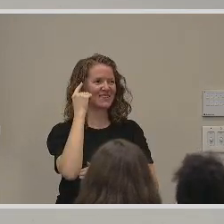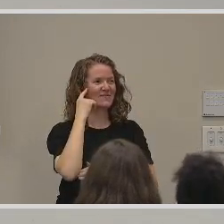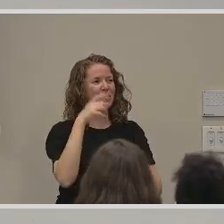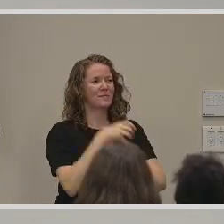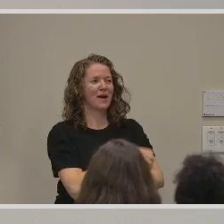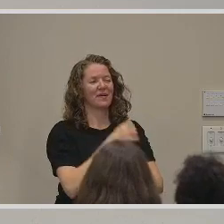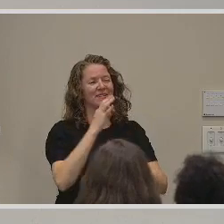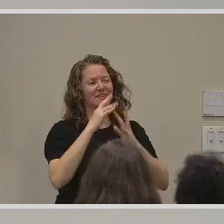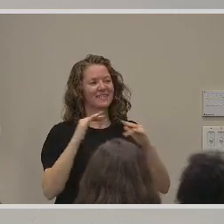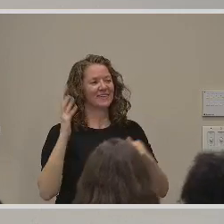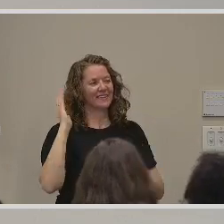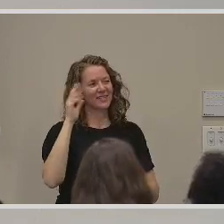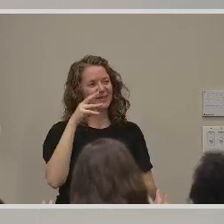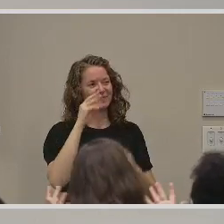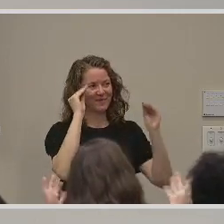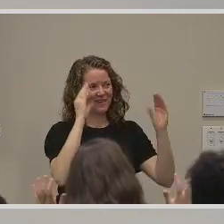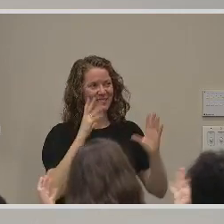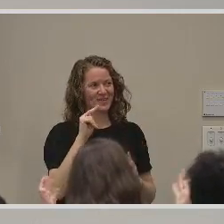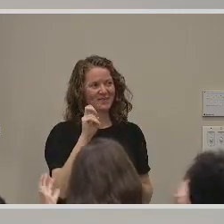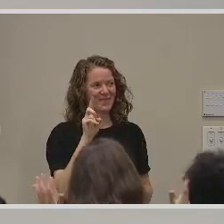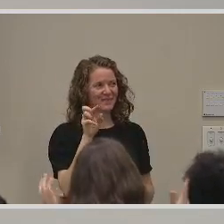Power of Diversity lecture, Professor November.